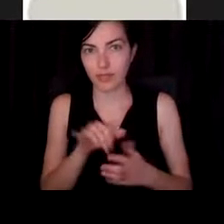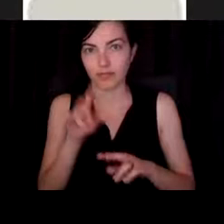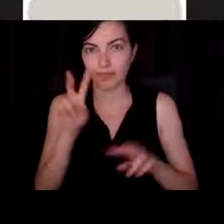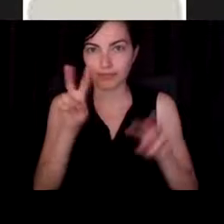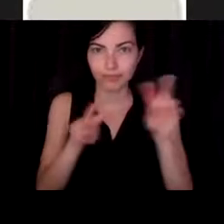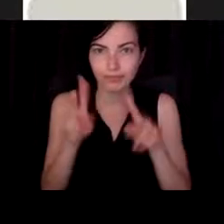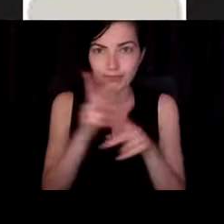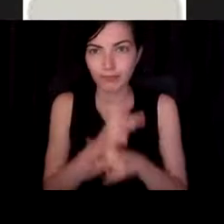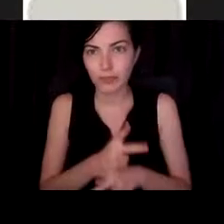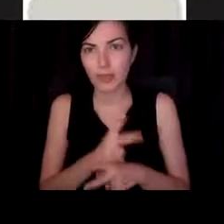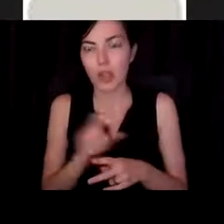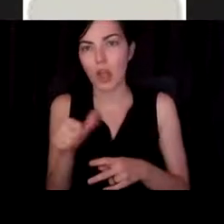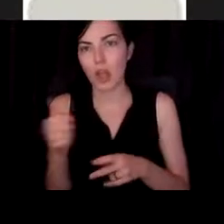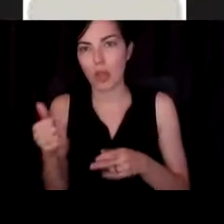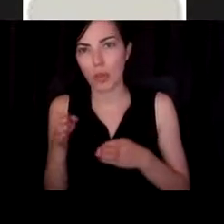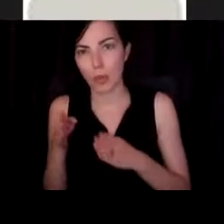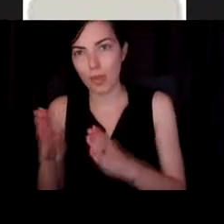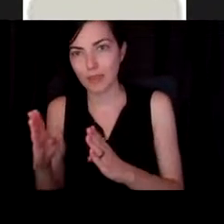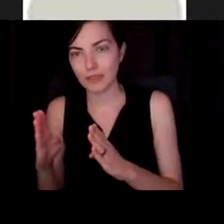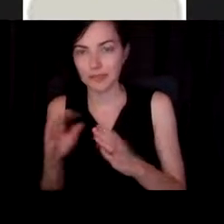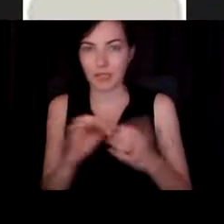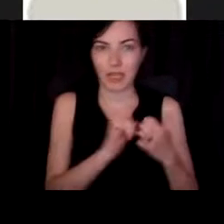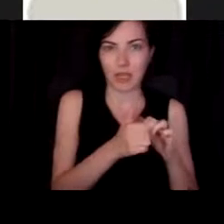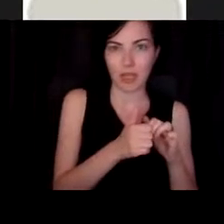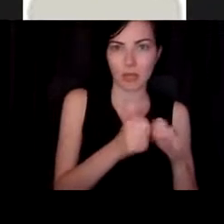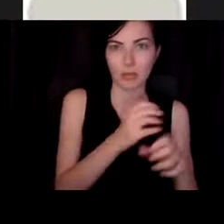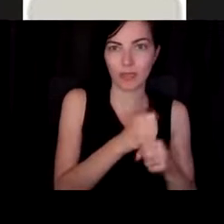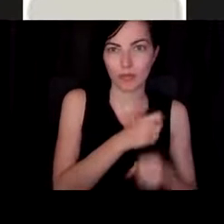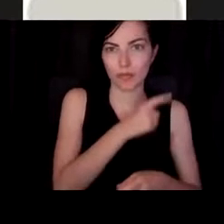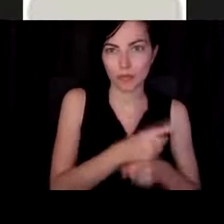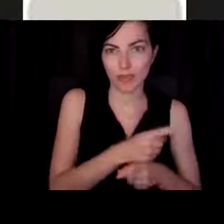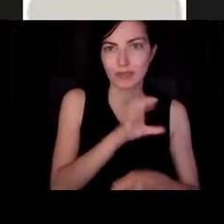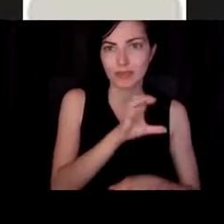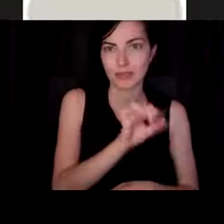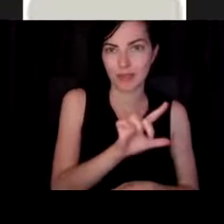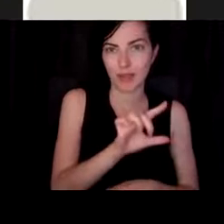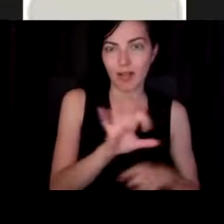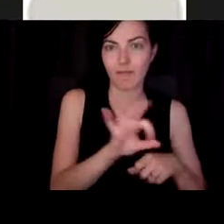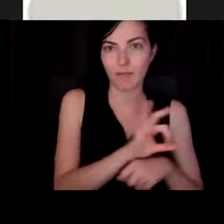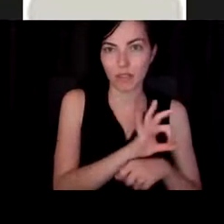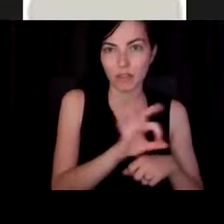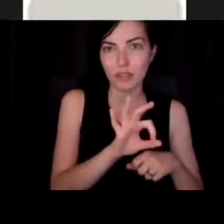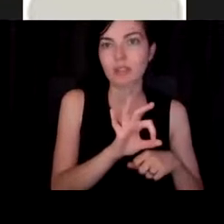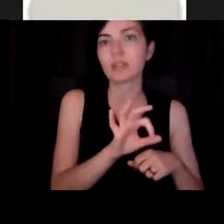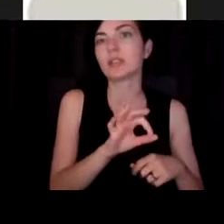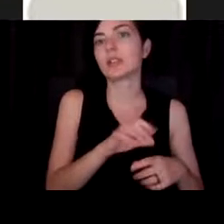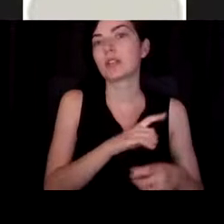So how do we get the right cell function in the right cell, the right